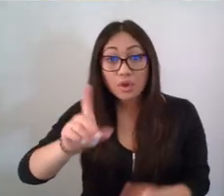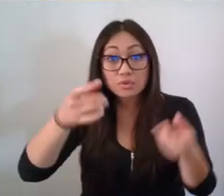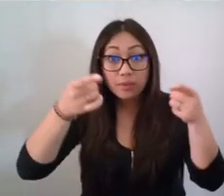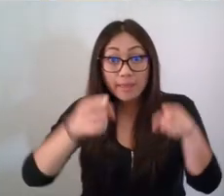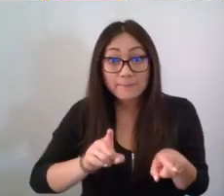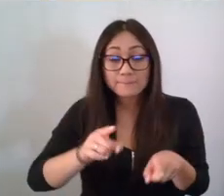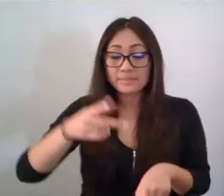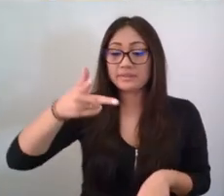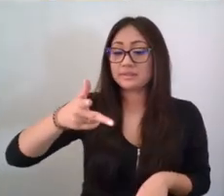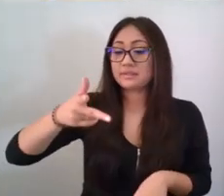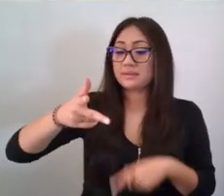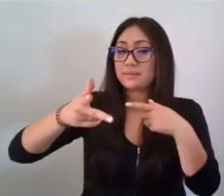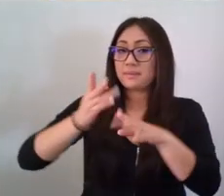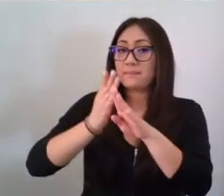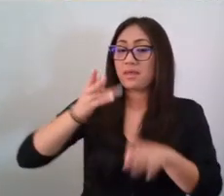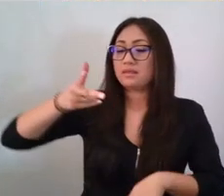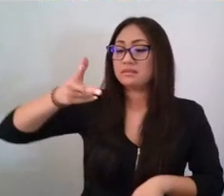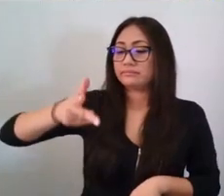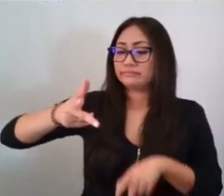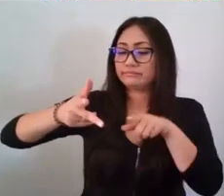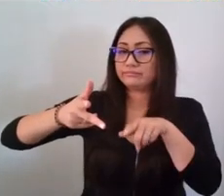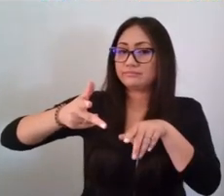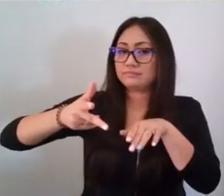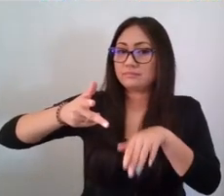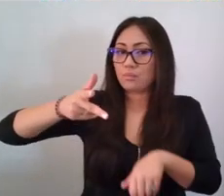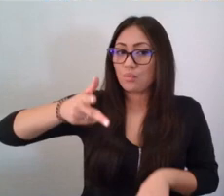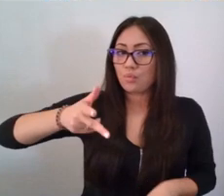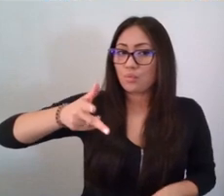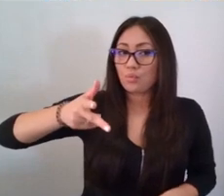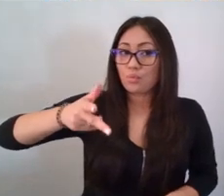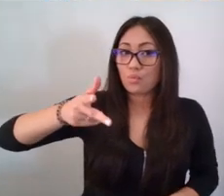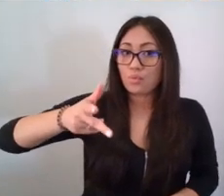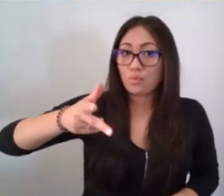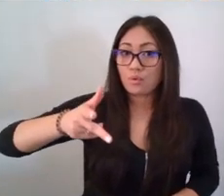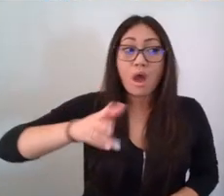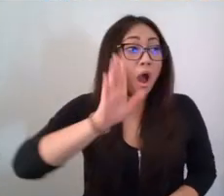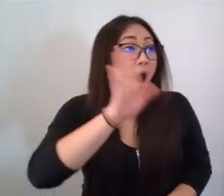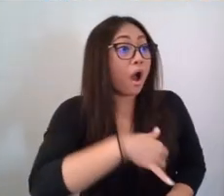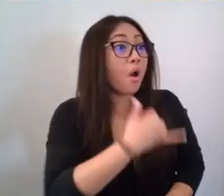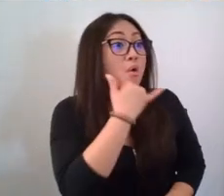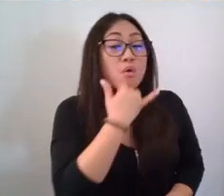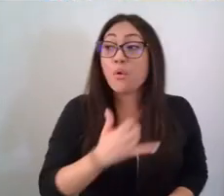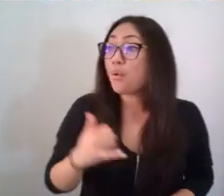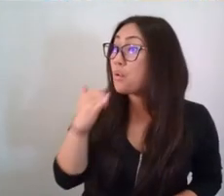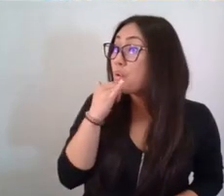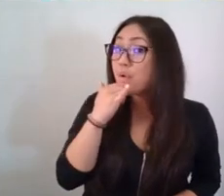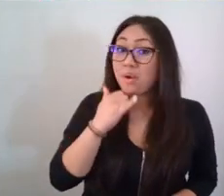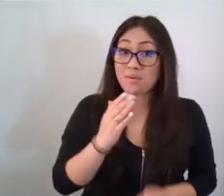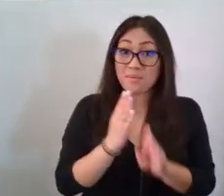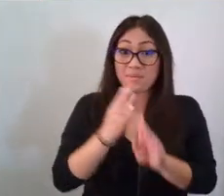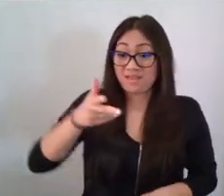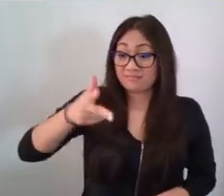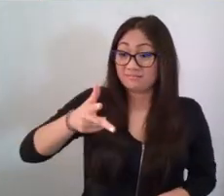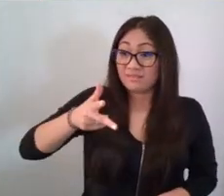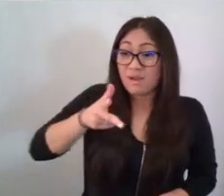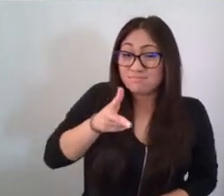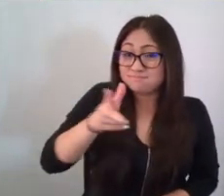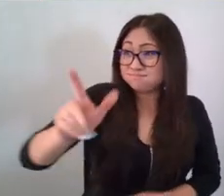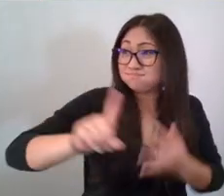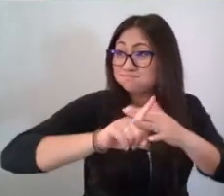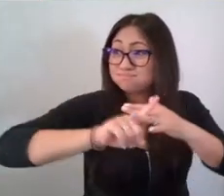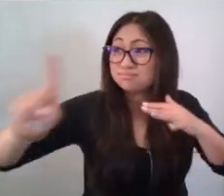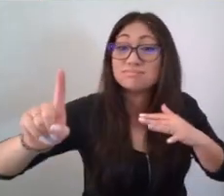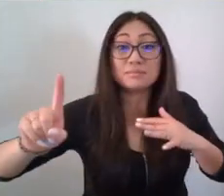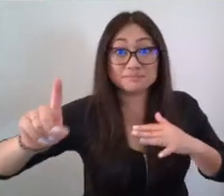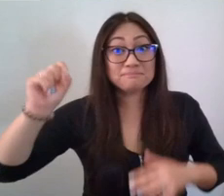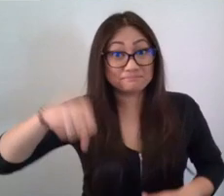rolling down the little hill away from the school. Oh, no! Bernie is running away. And indeed